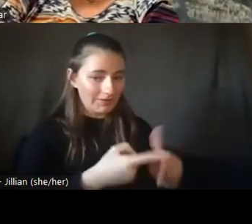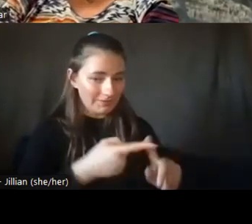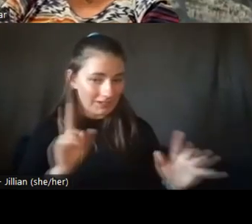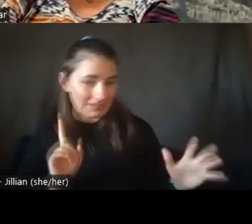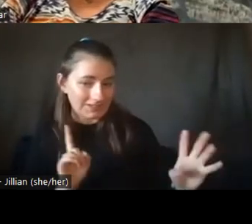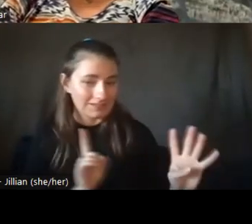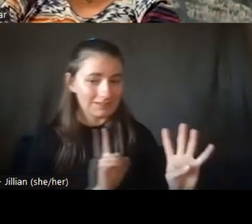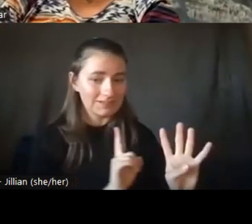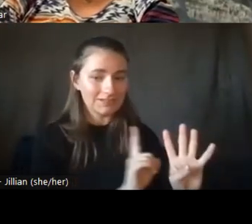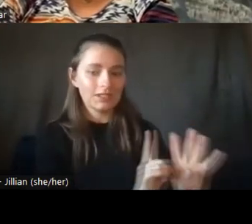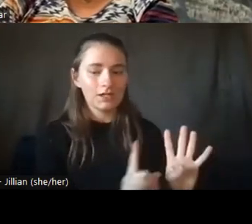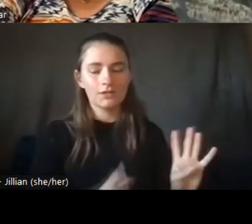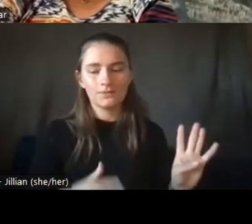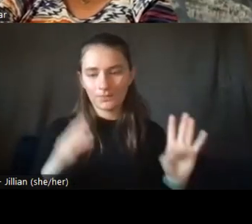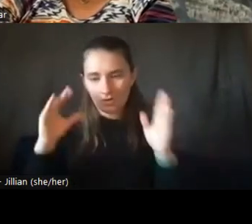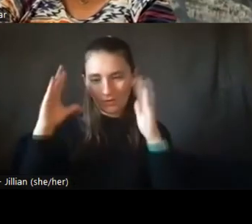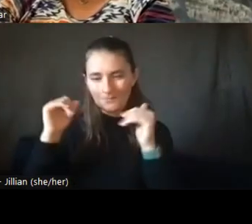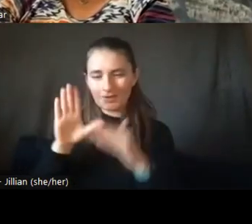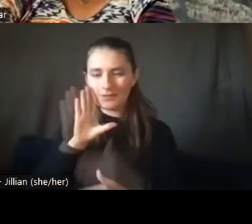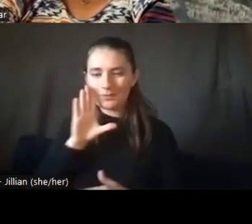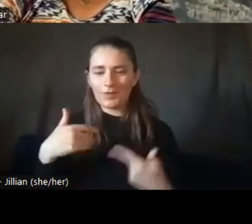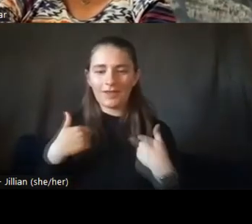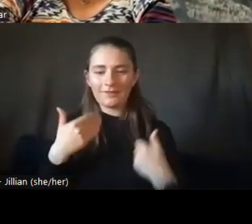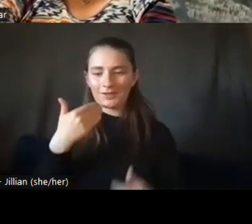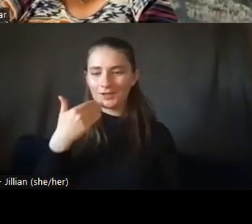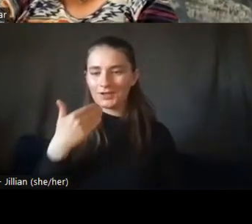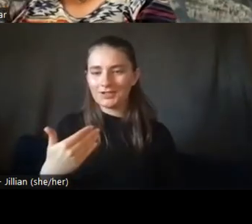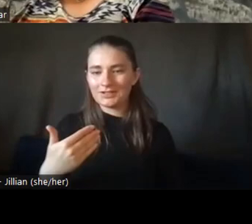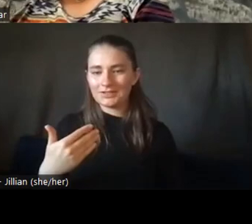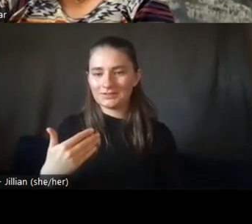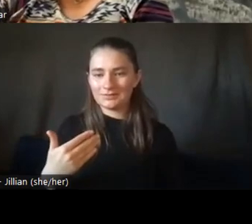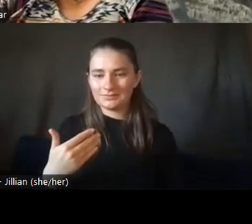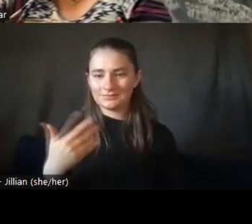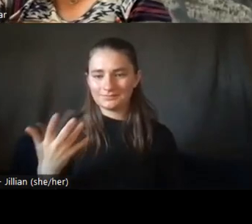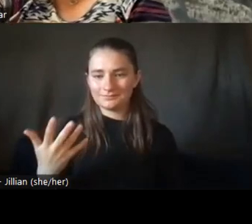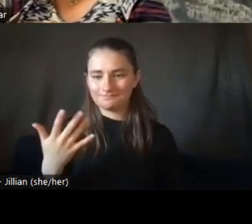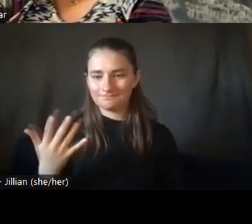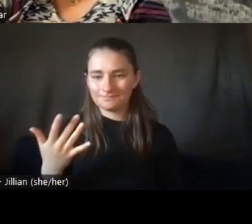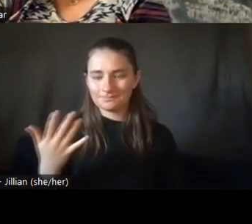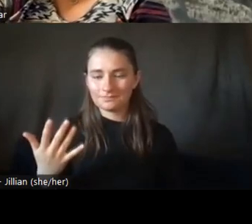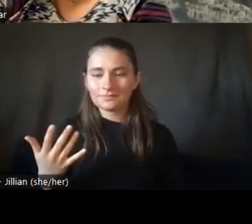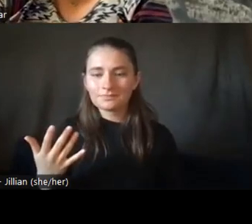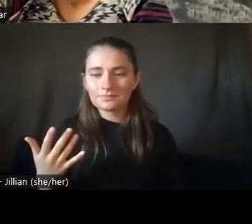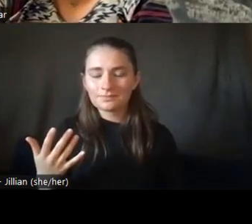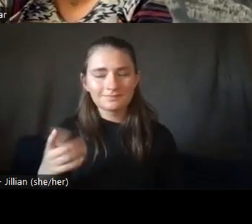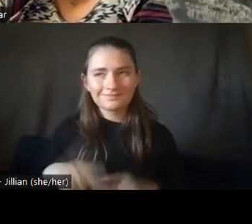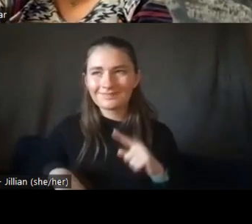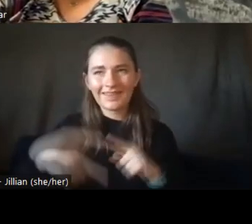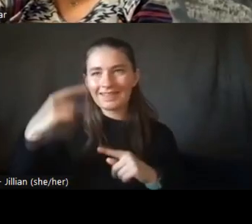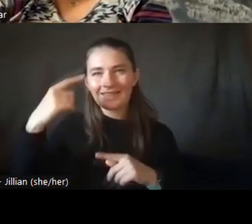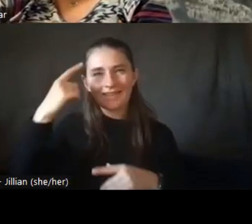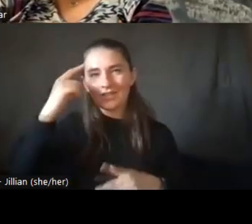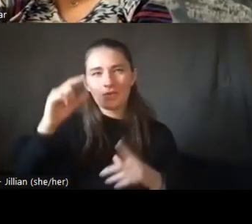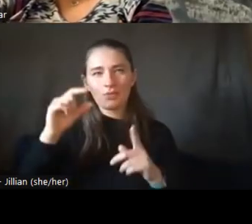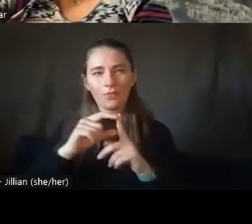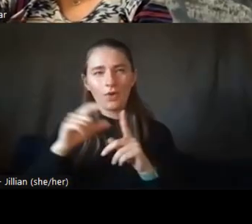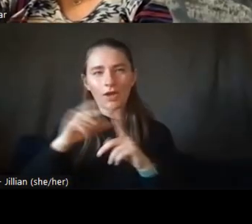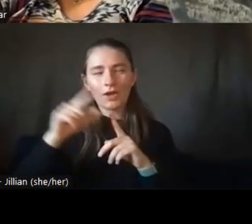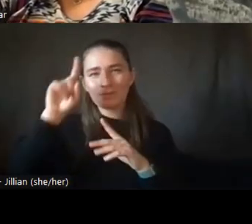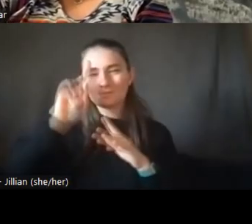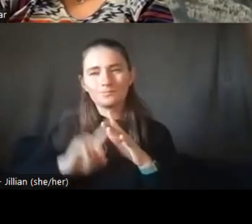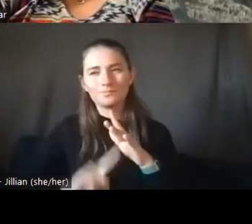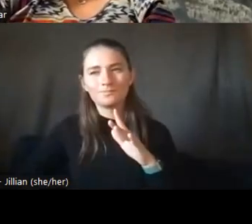good, um, good, um, what you can't think of the word, um, but, um,